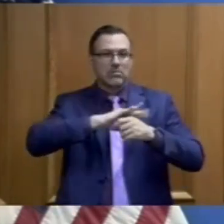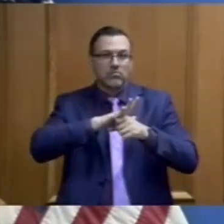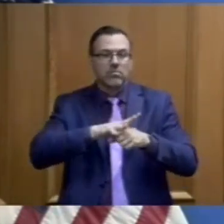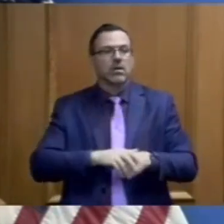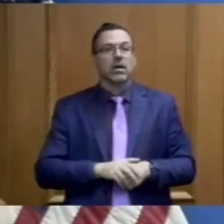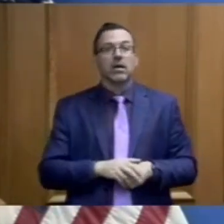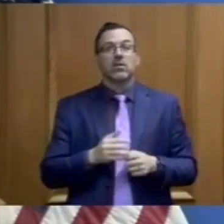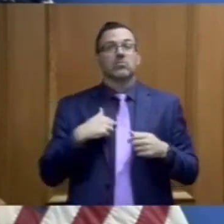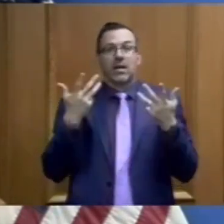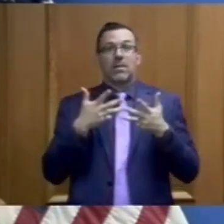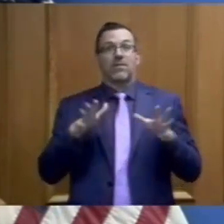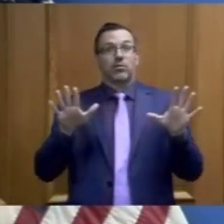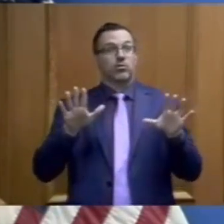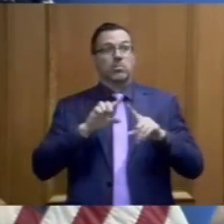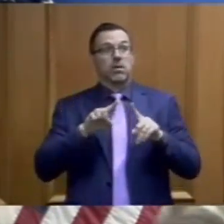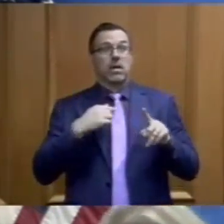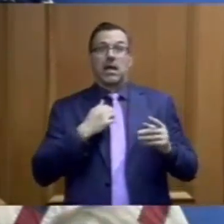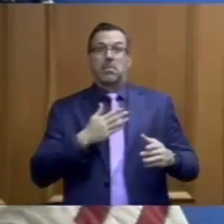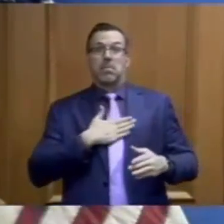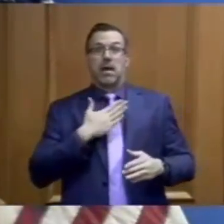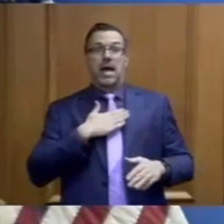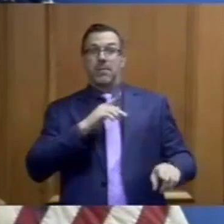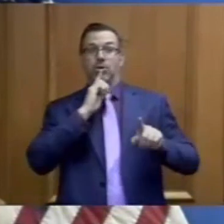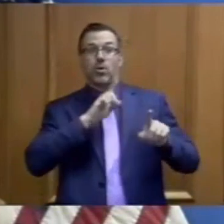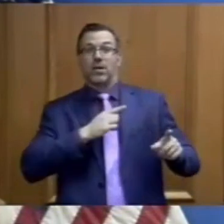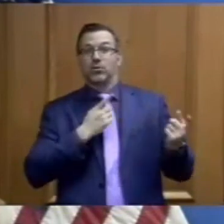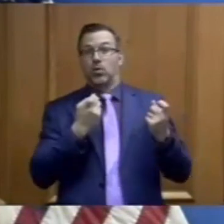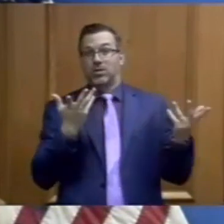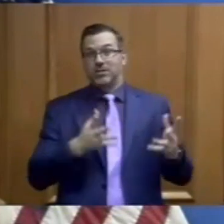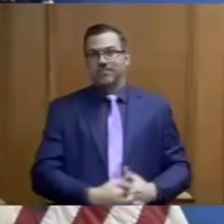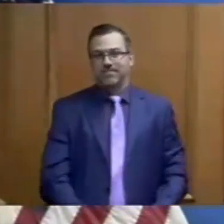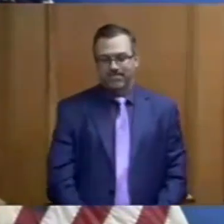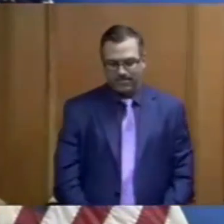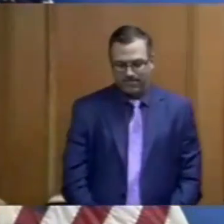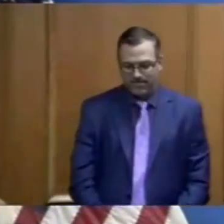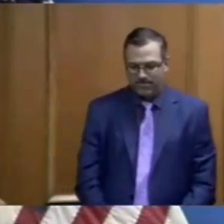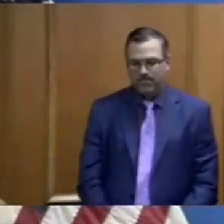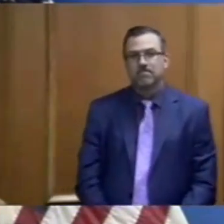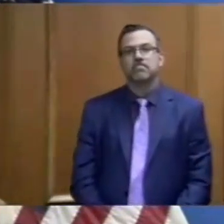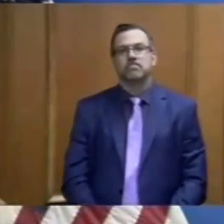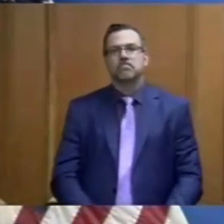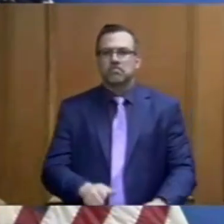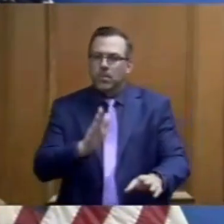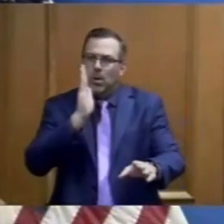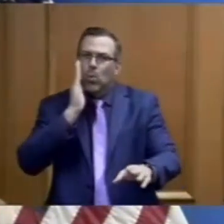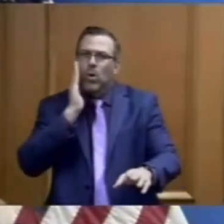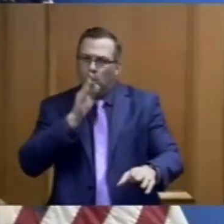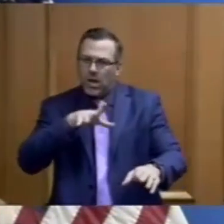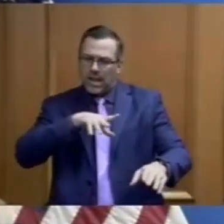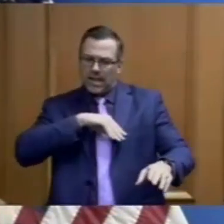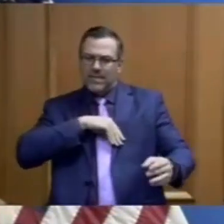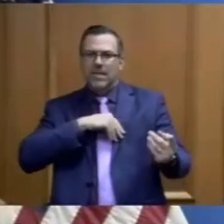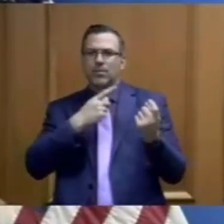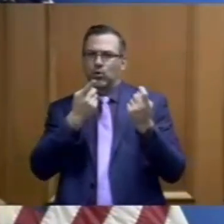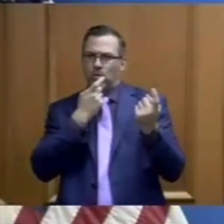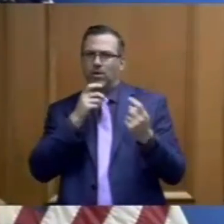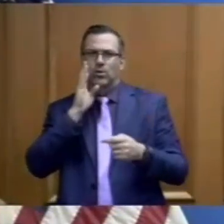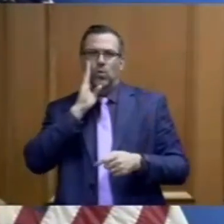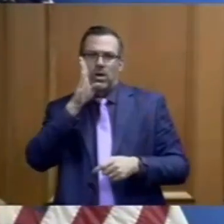I'm happy to take questions. Thank you, Dr. Peercy. We will take questions, but before we do, let me just say,